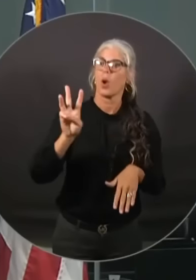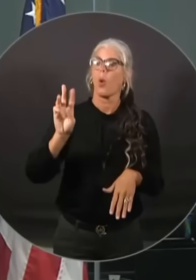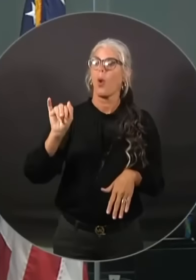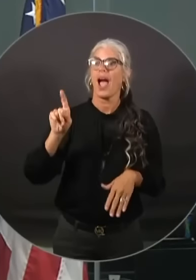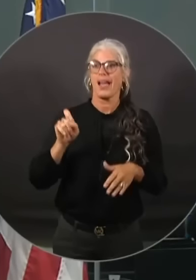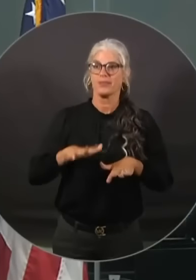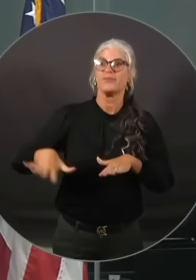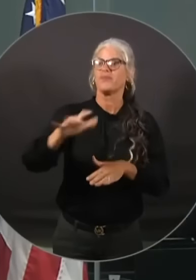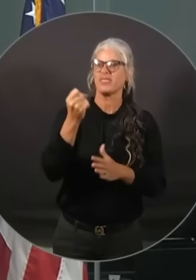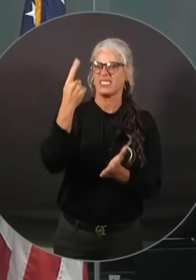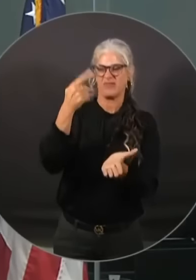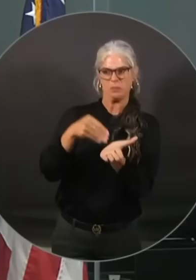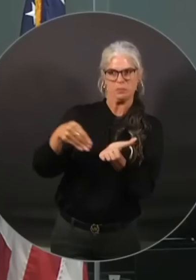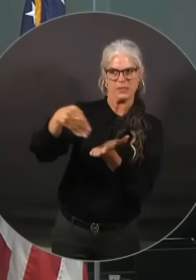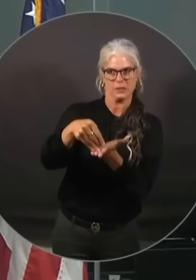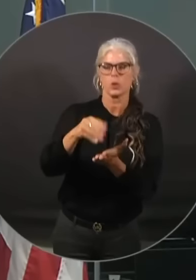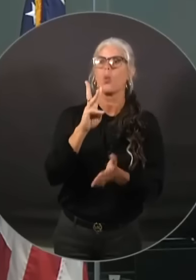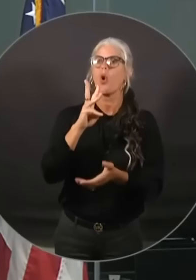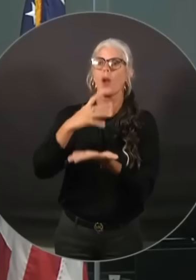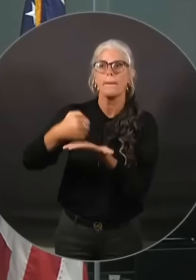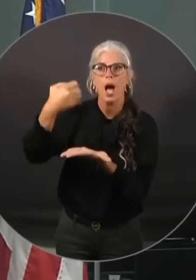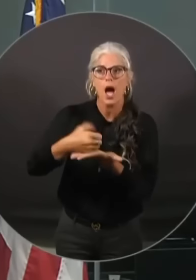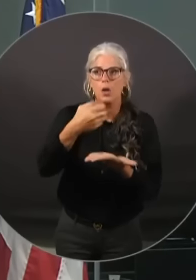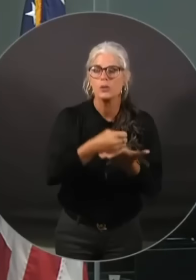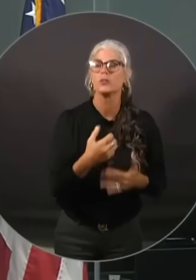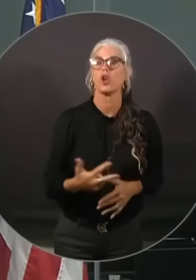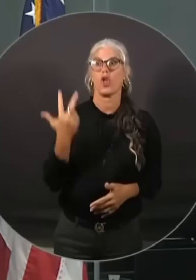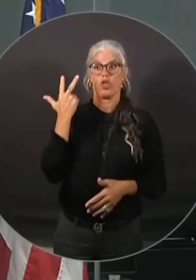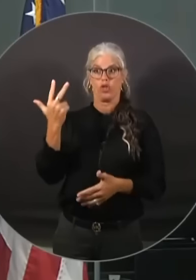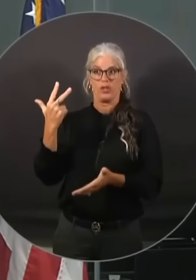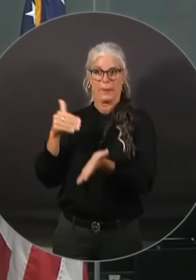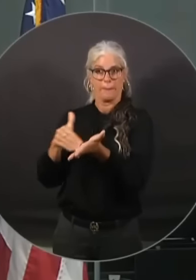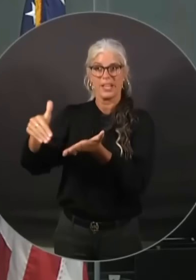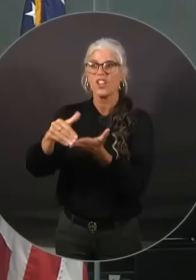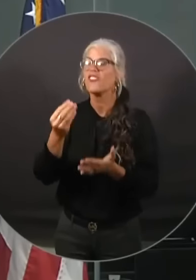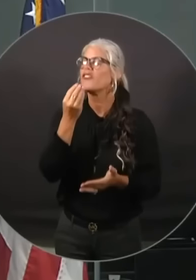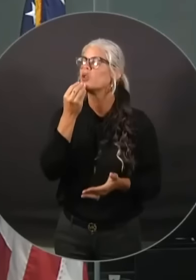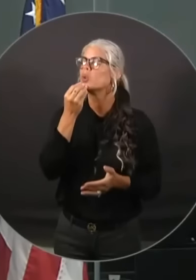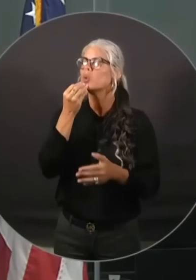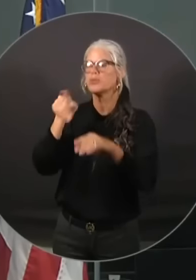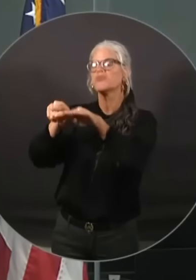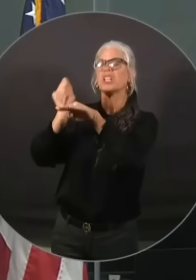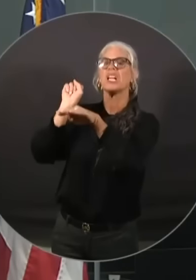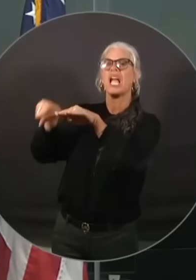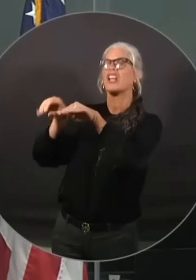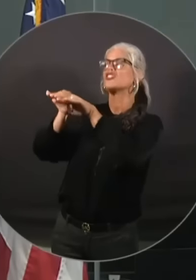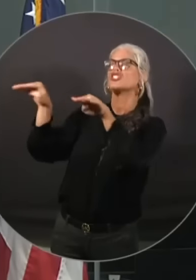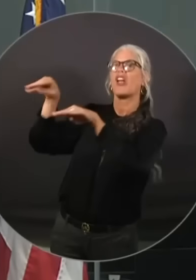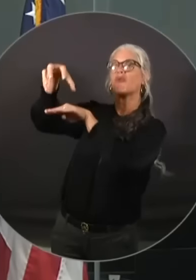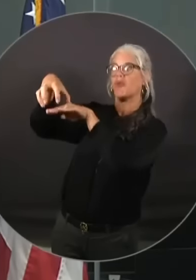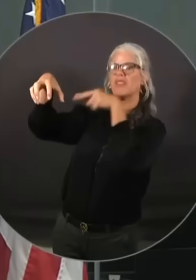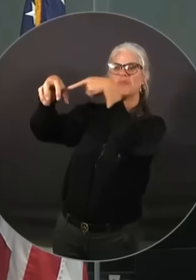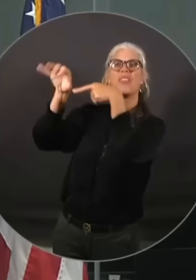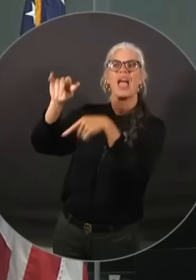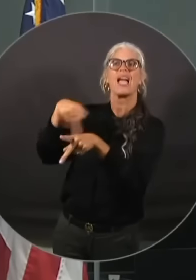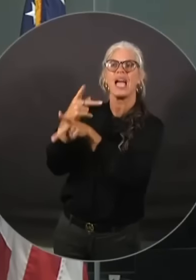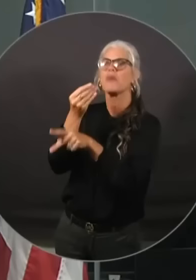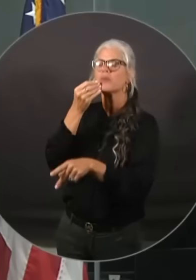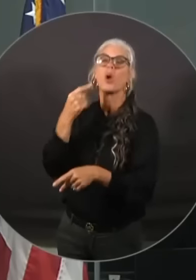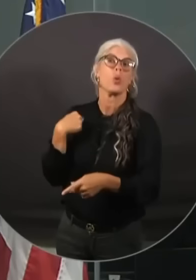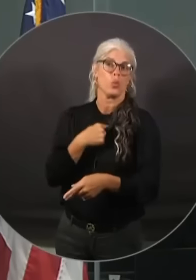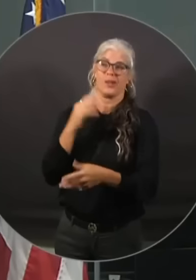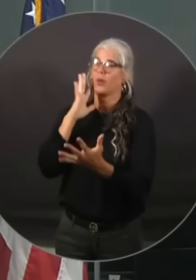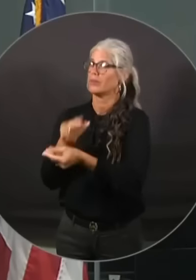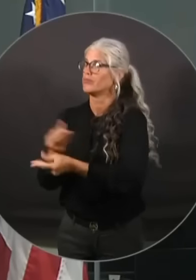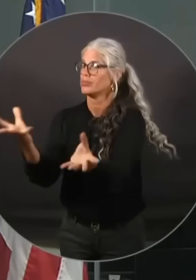almost 3 million shelf stable meals. We do not anticipate needing to to put a major, major dent in that